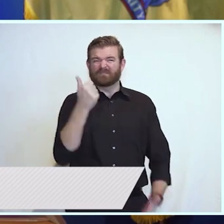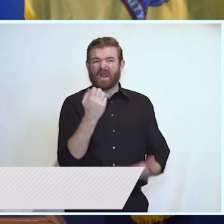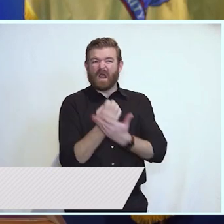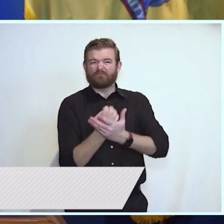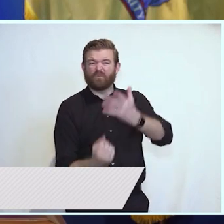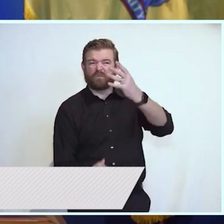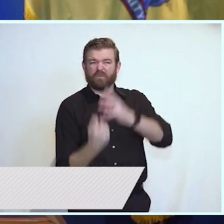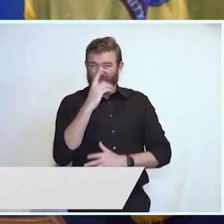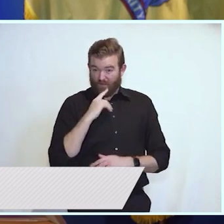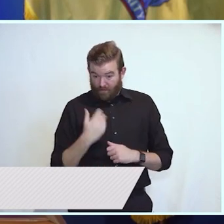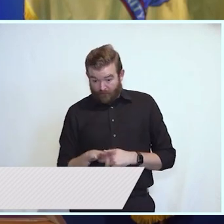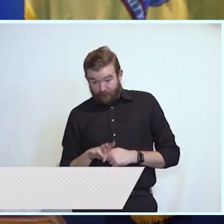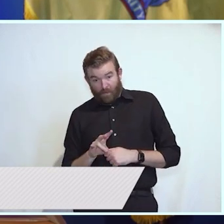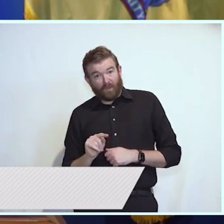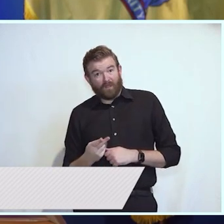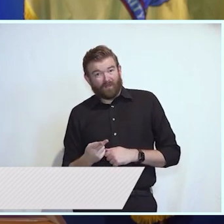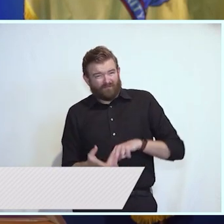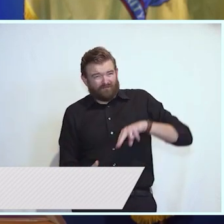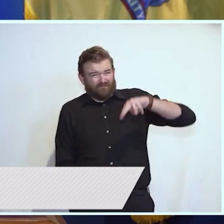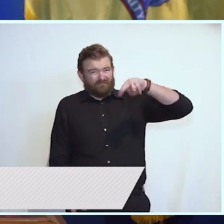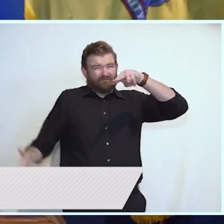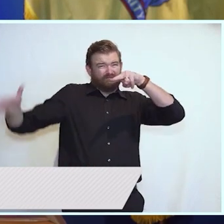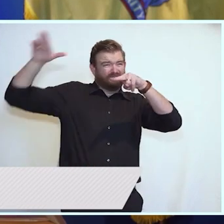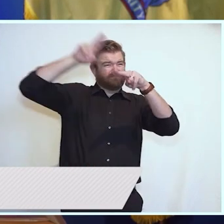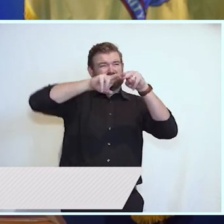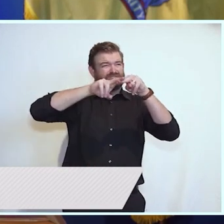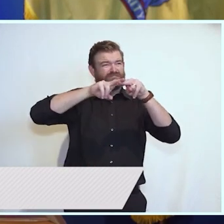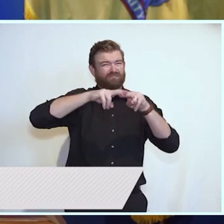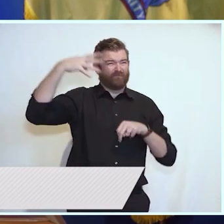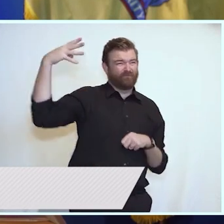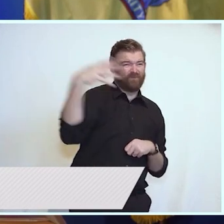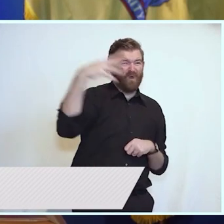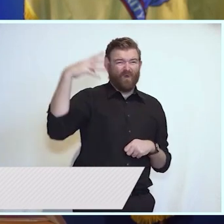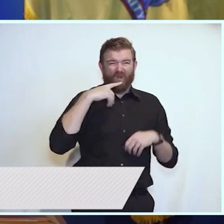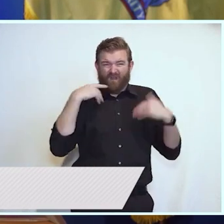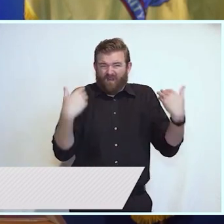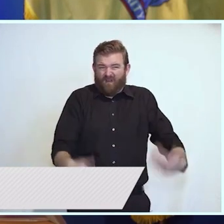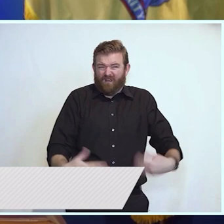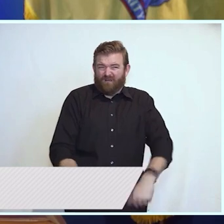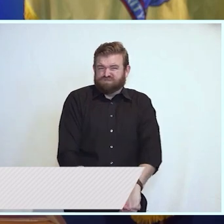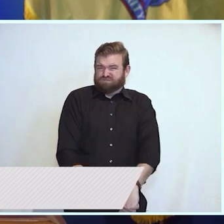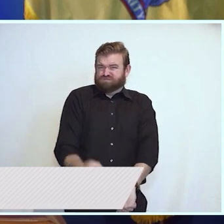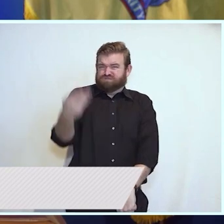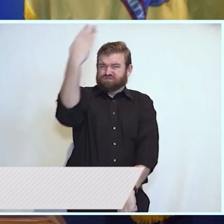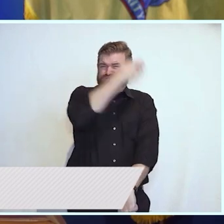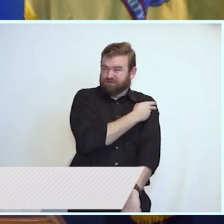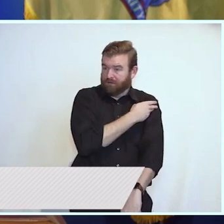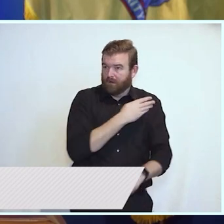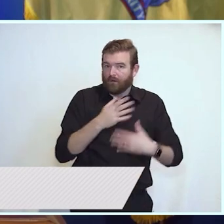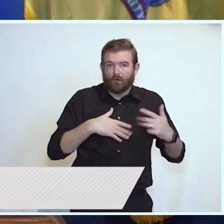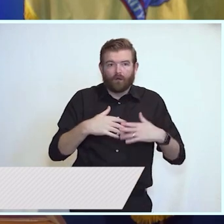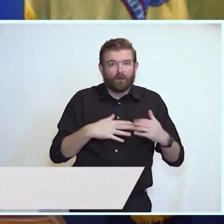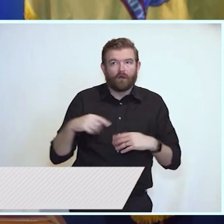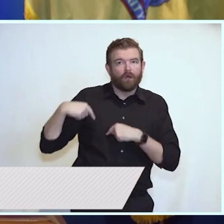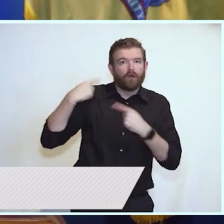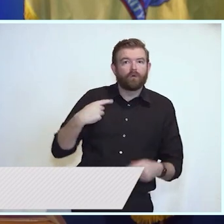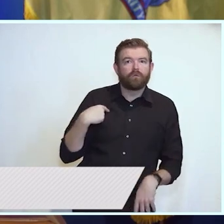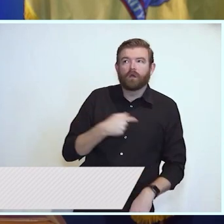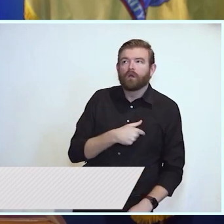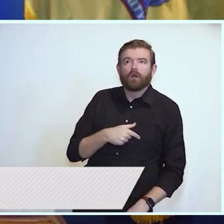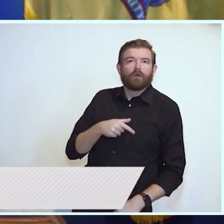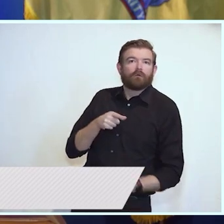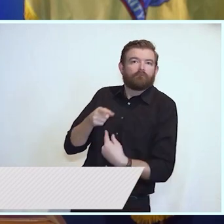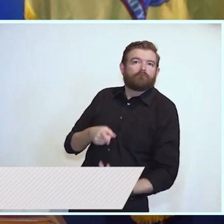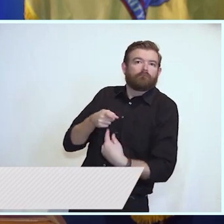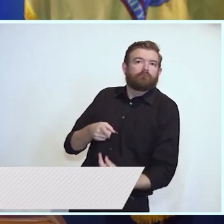47th to fourth. That is real progress, despite all we've been through and all we still face. Our